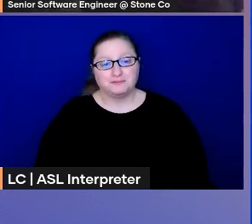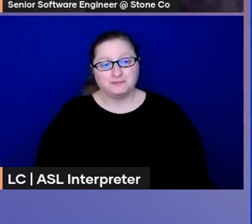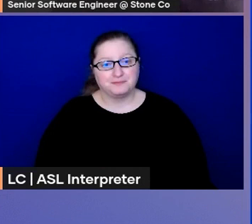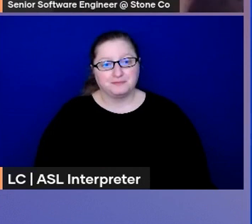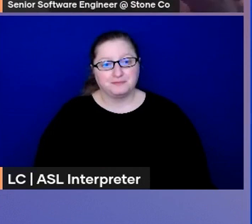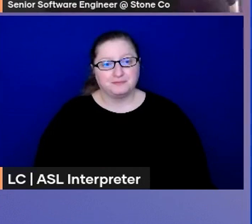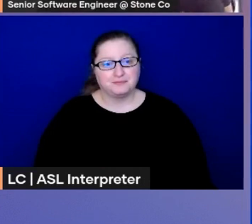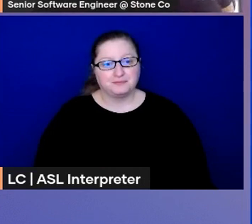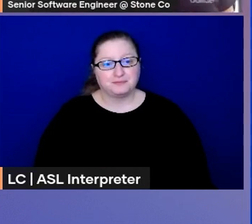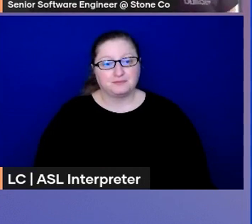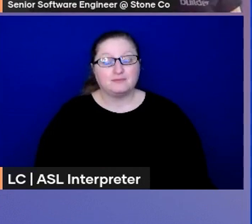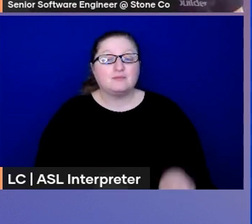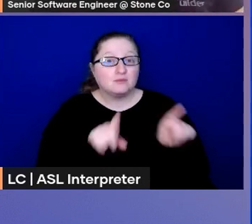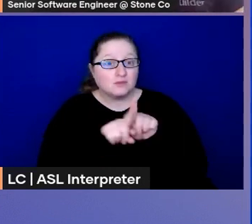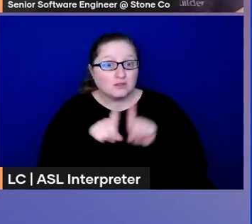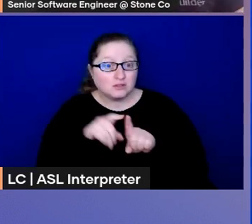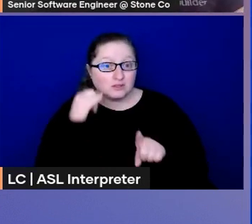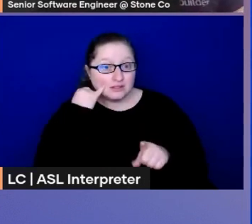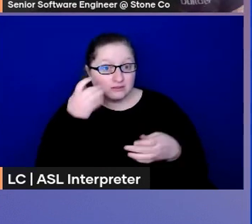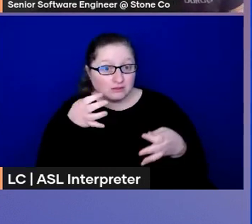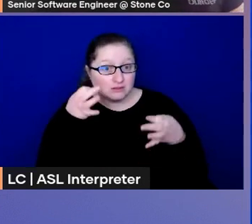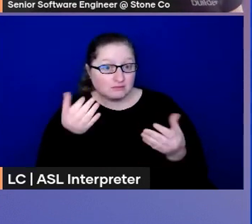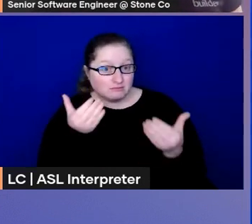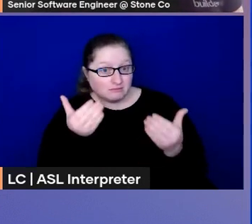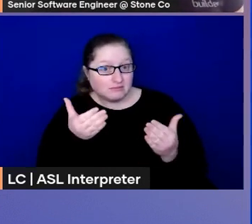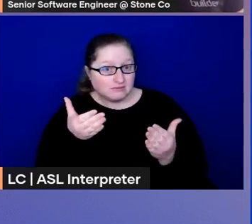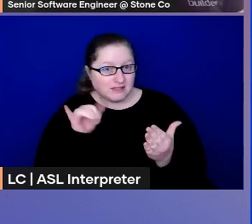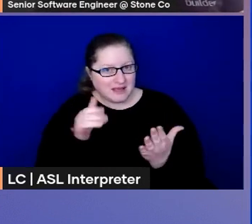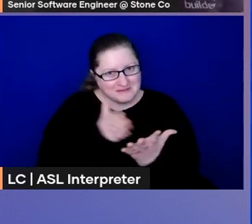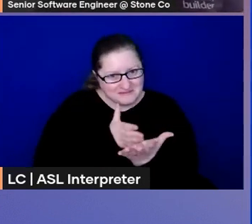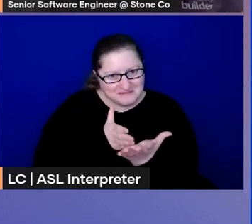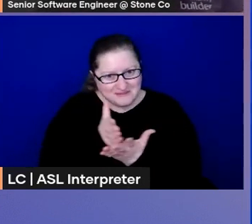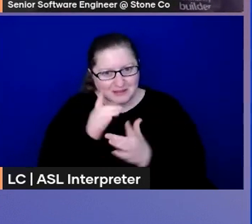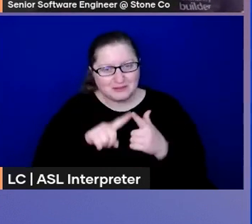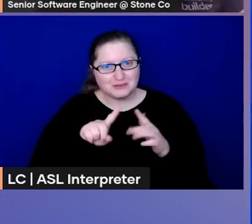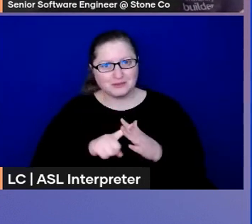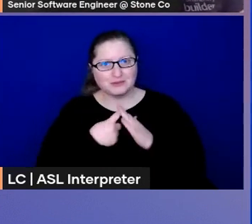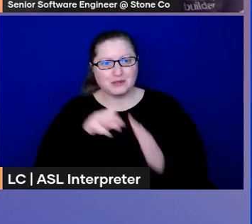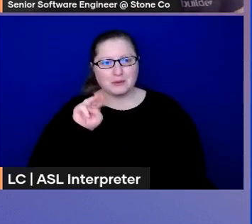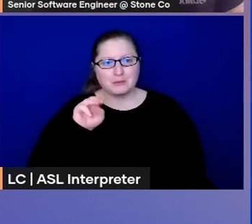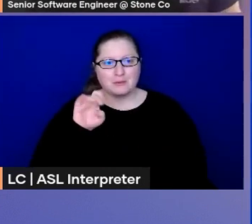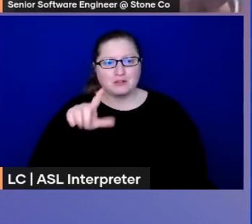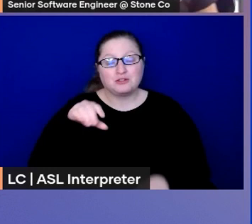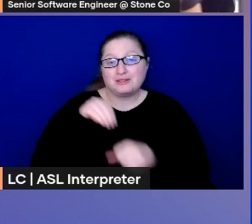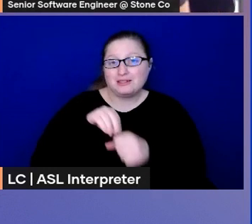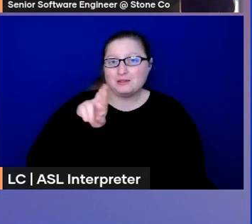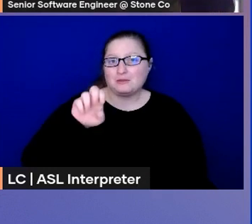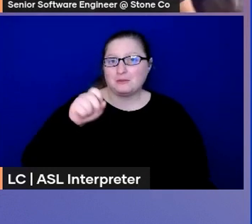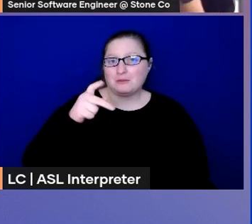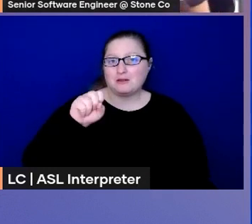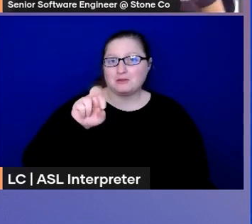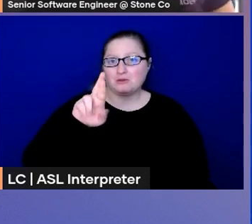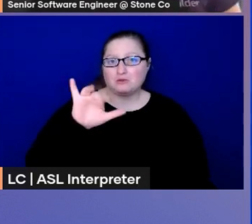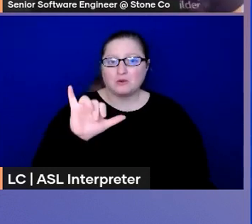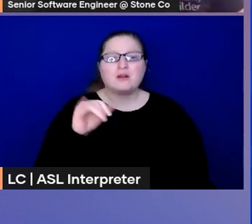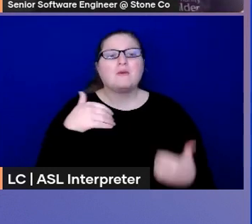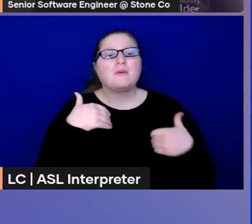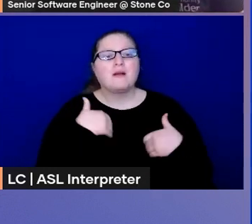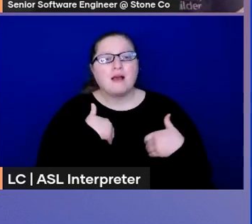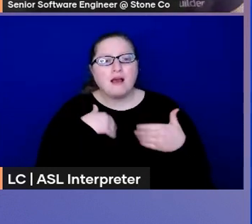And if you choose the path of storing your modules in a repository, as always, document everything.